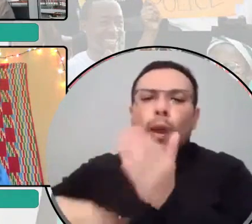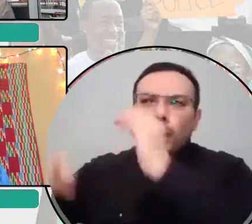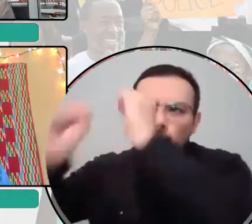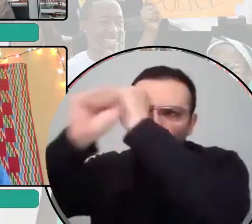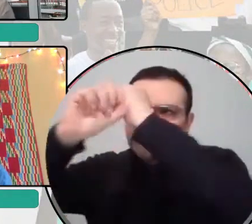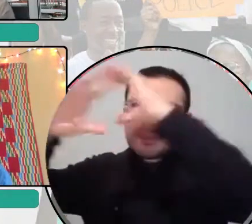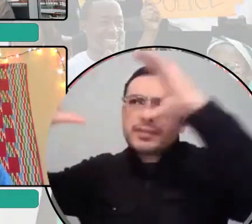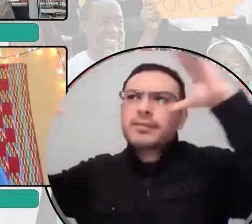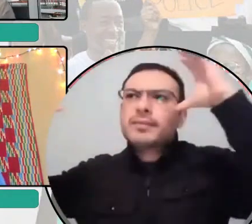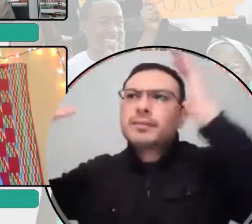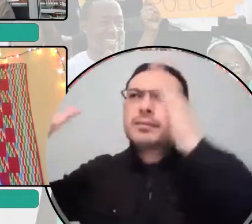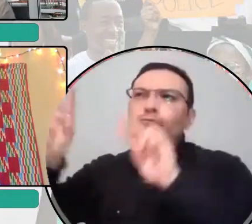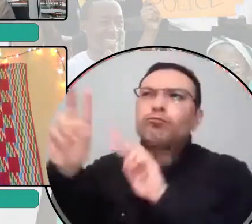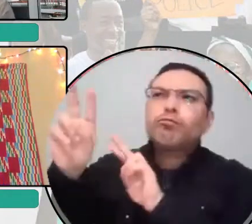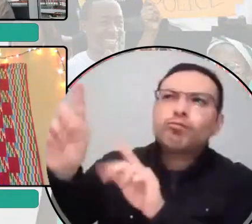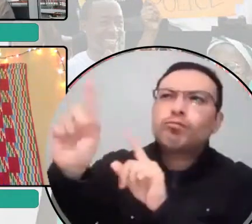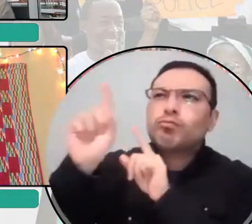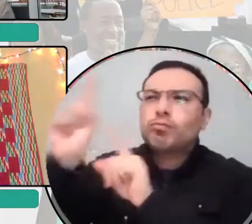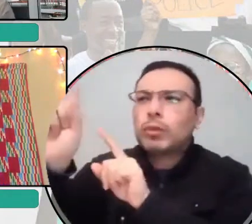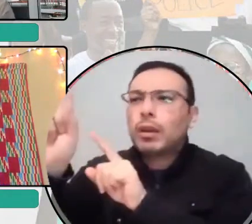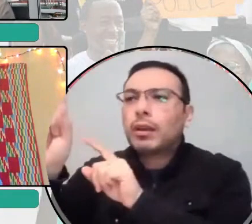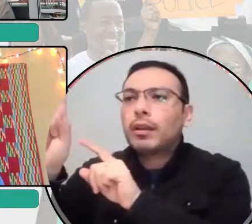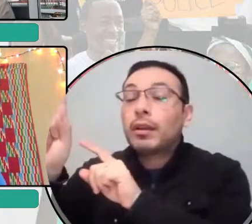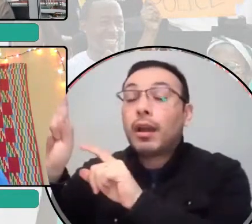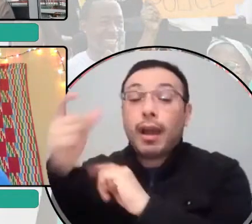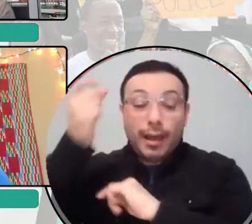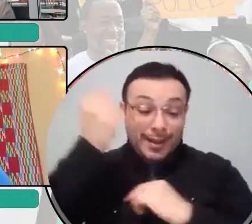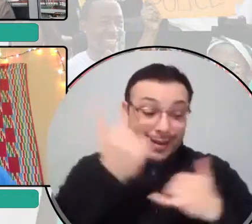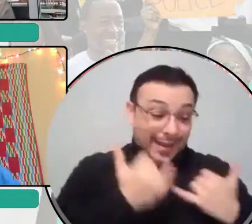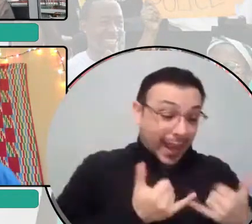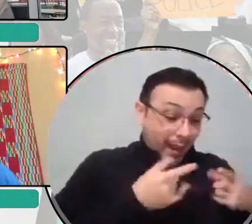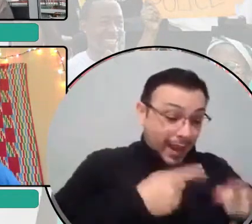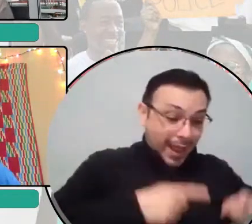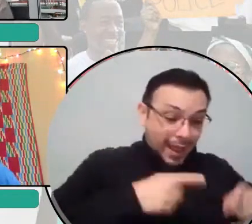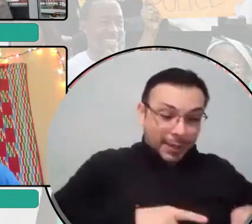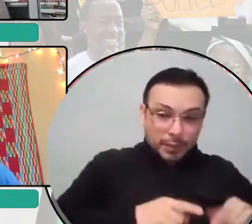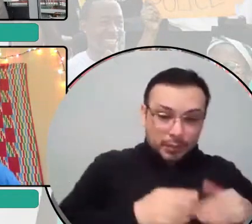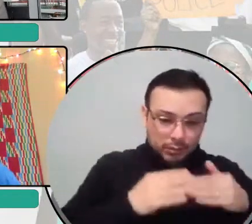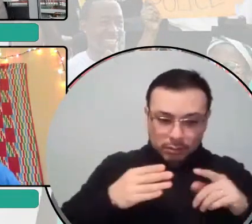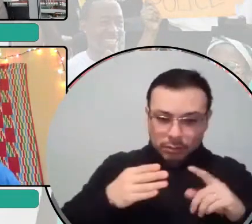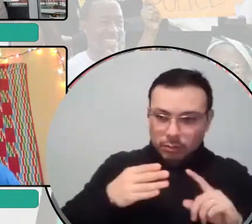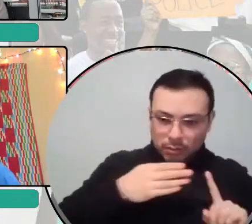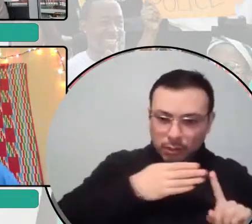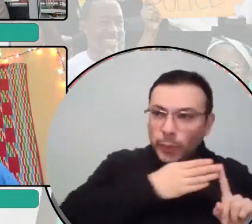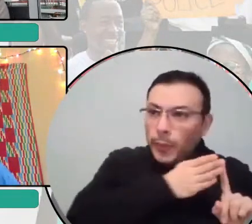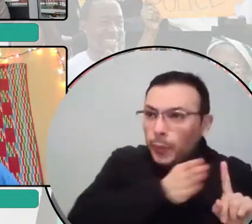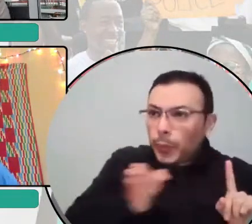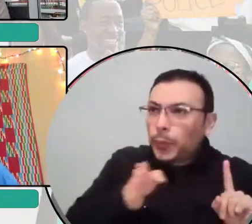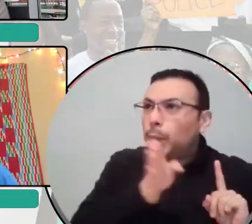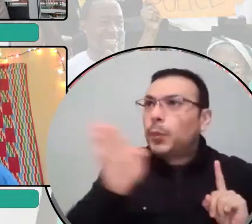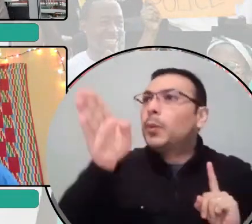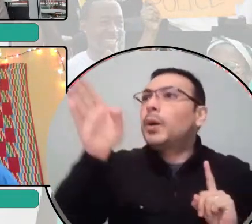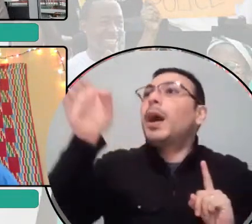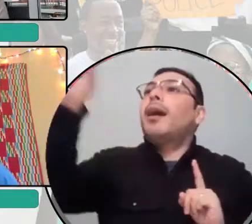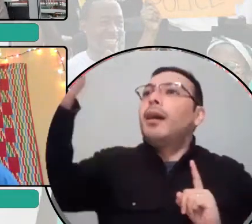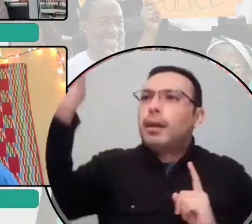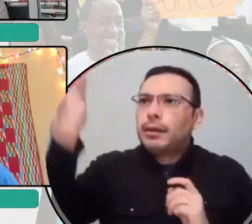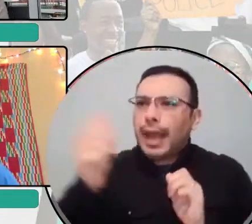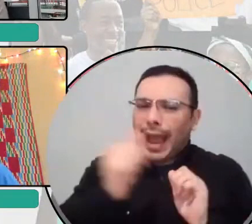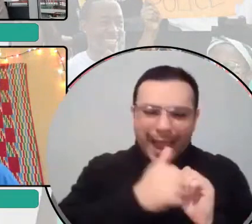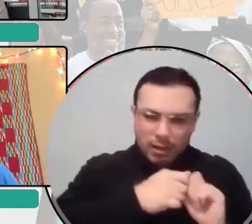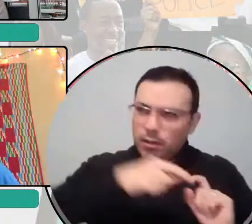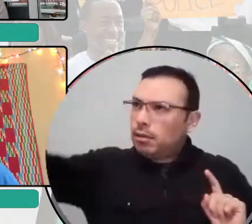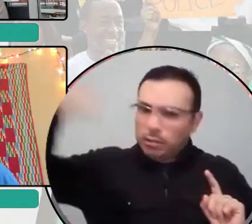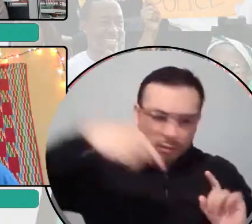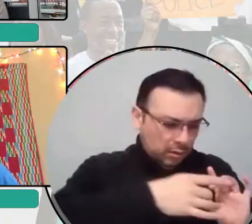reality that we have right now? So what is the vision of abolition and how do we connect